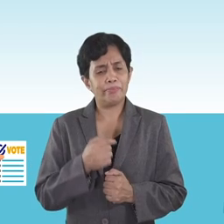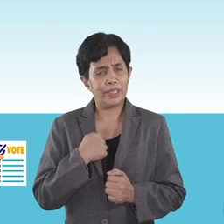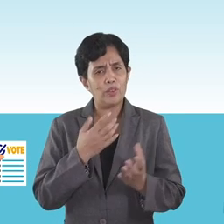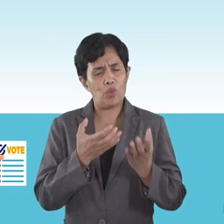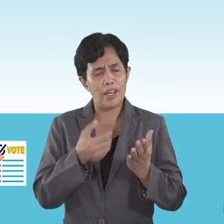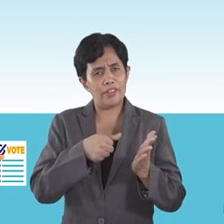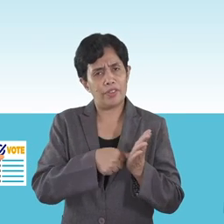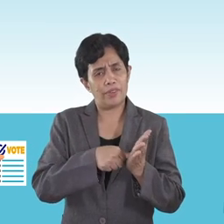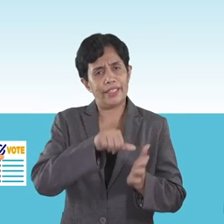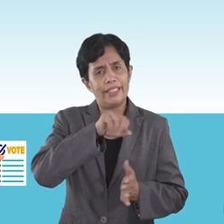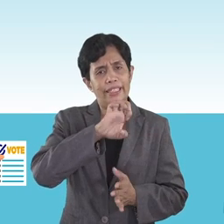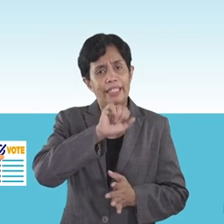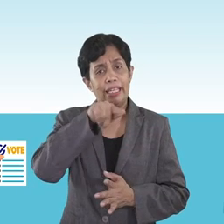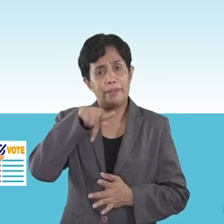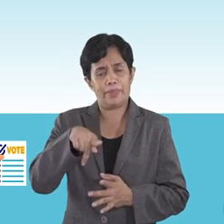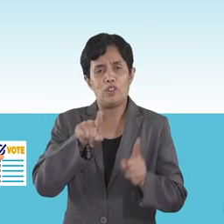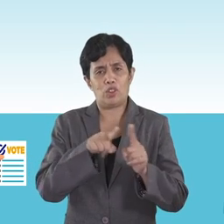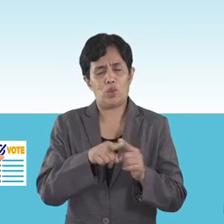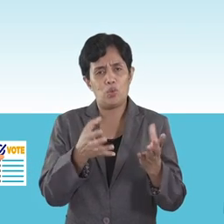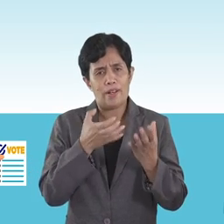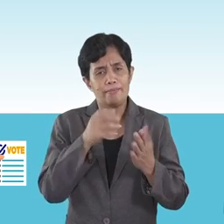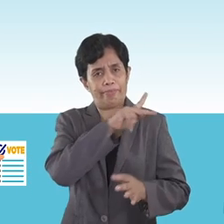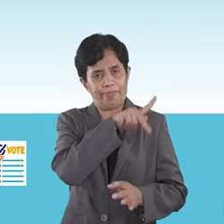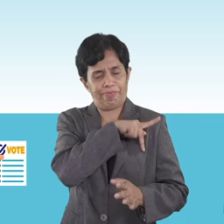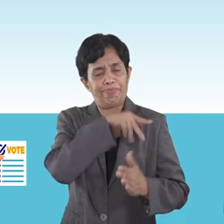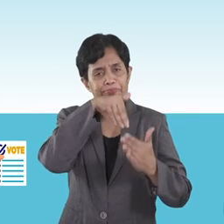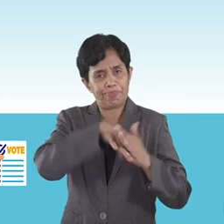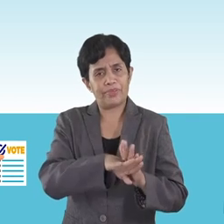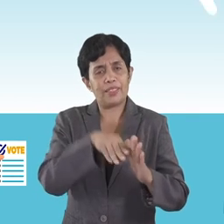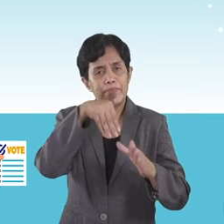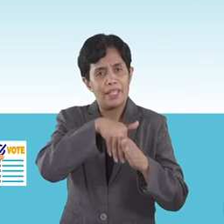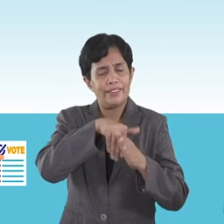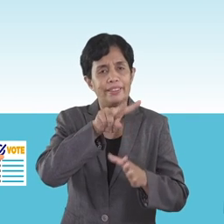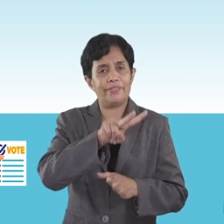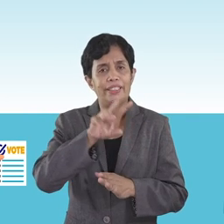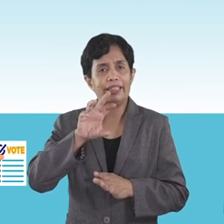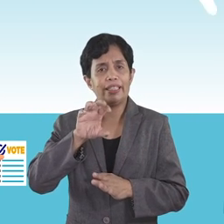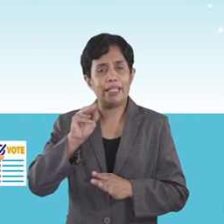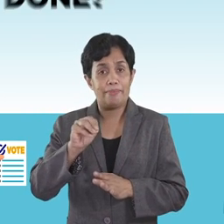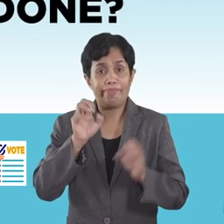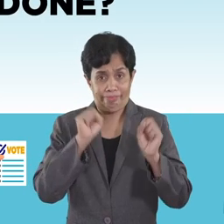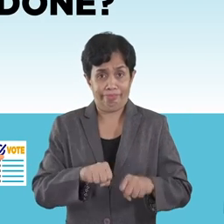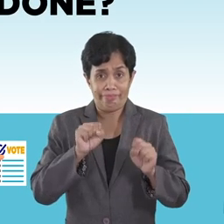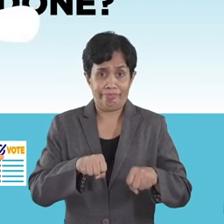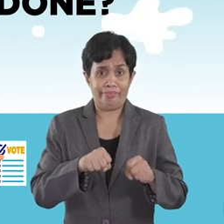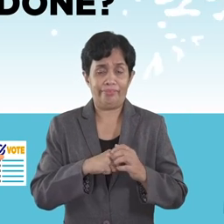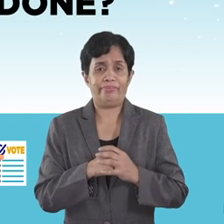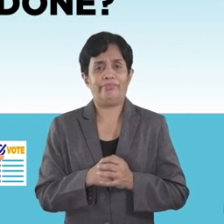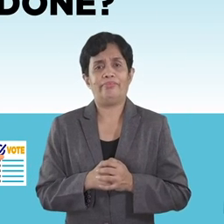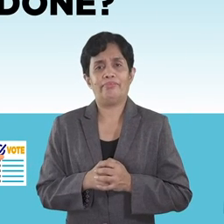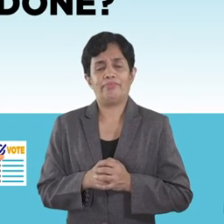I want to vote in an EAPP, but I also want to personally feed my ballot into the VCM. Can this be done?